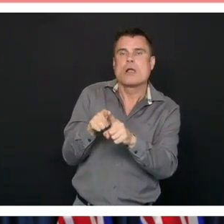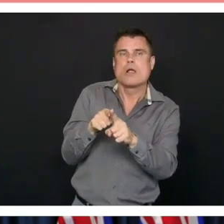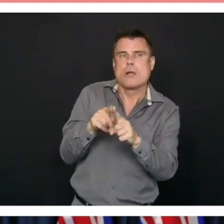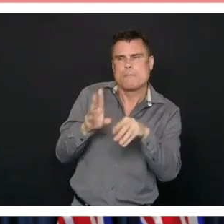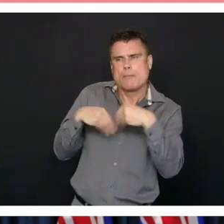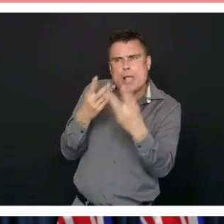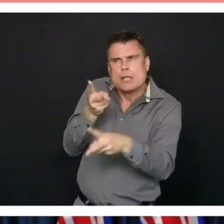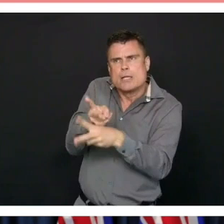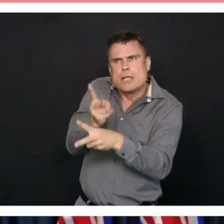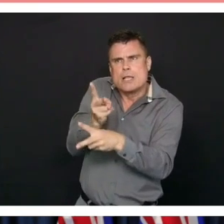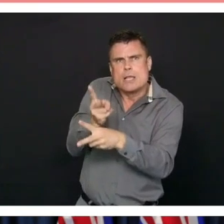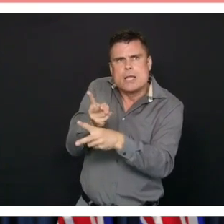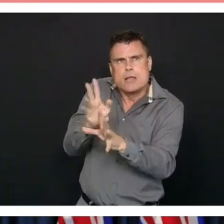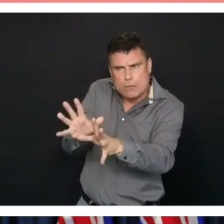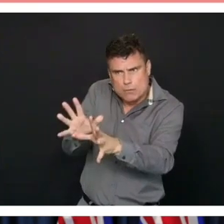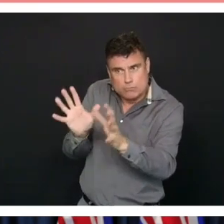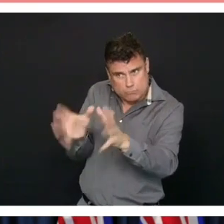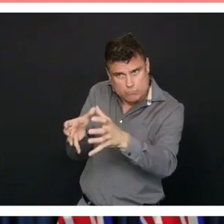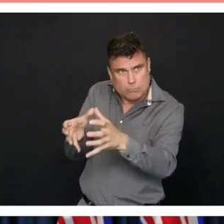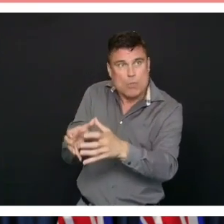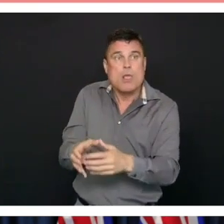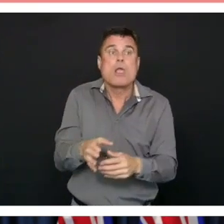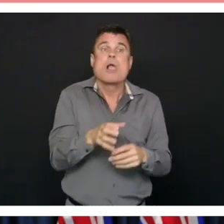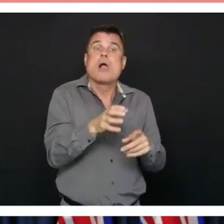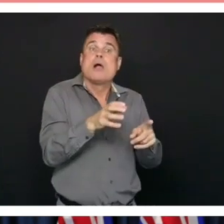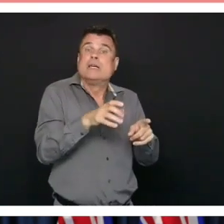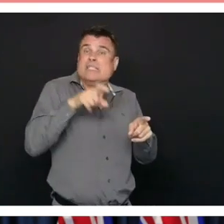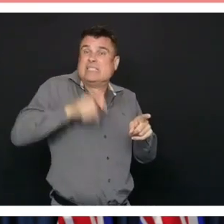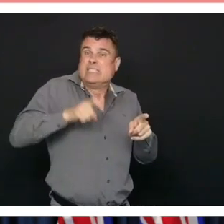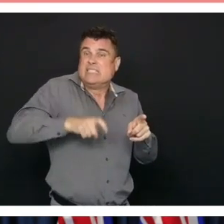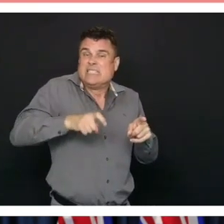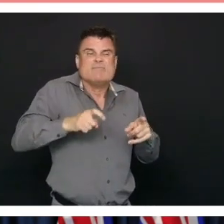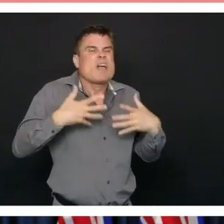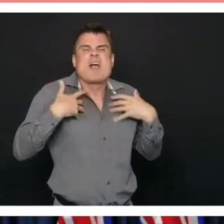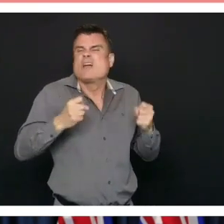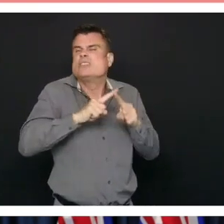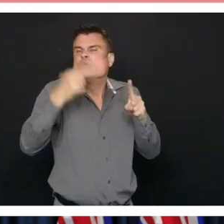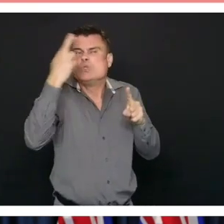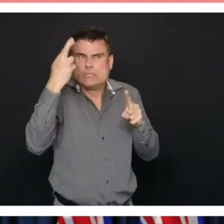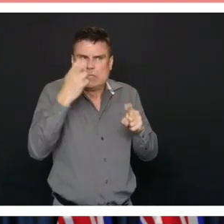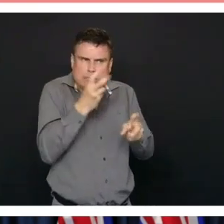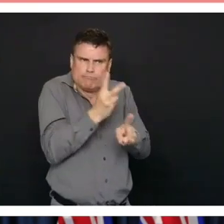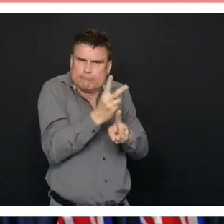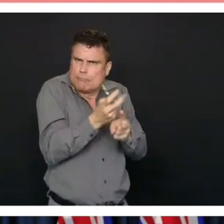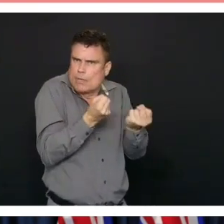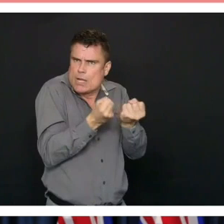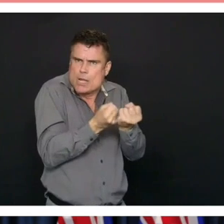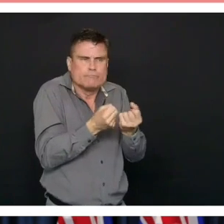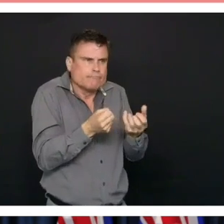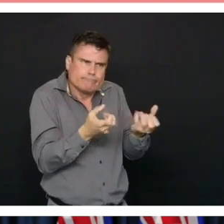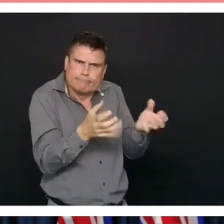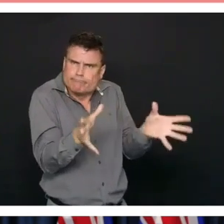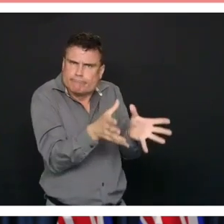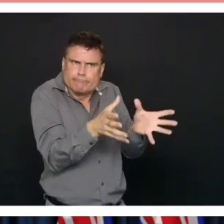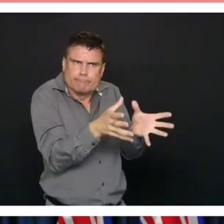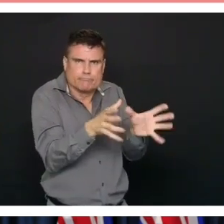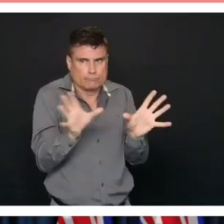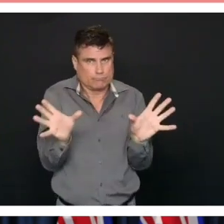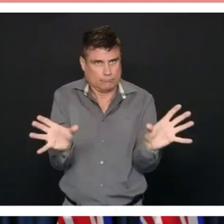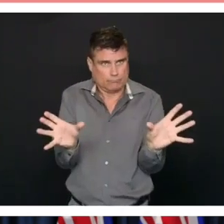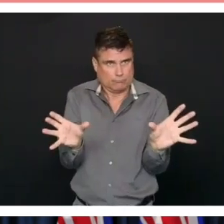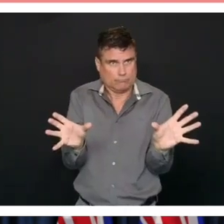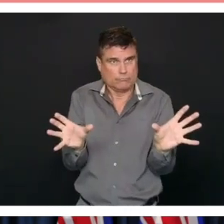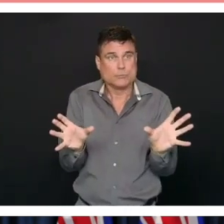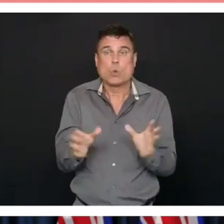needed health care in other sectors. part of that was the actions that we needed to take to ensure that our surgical teams and people who